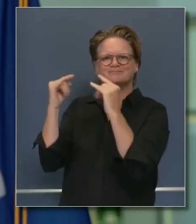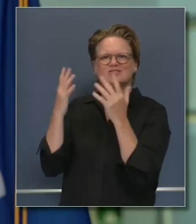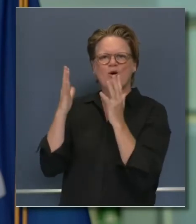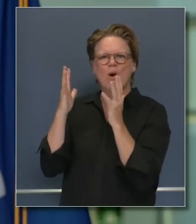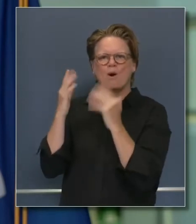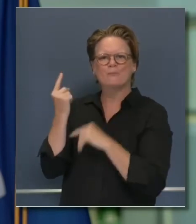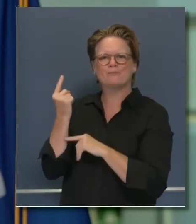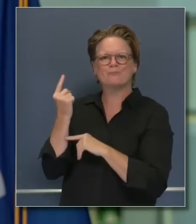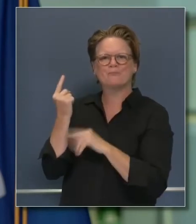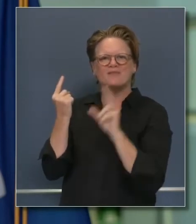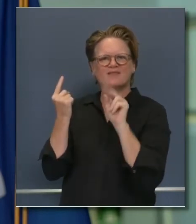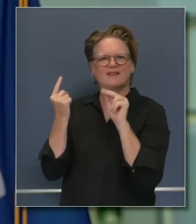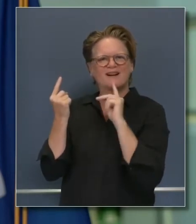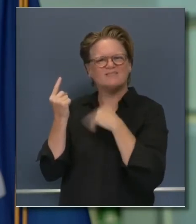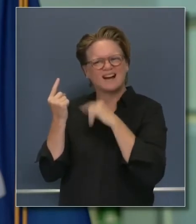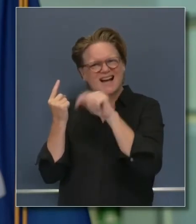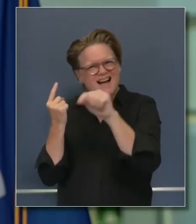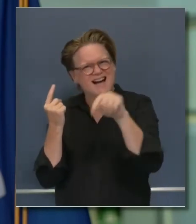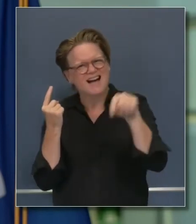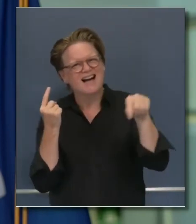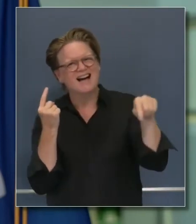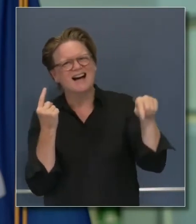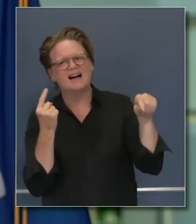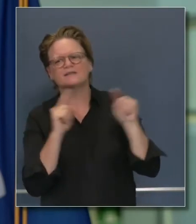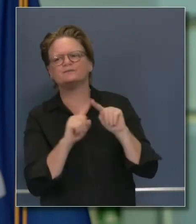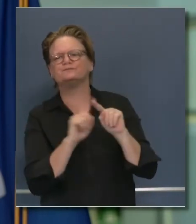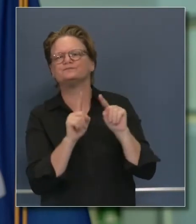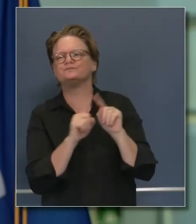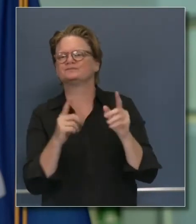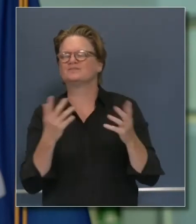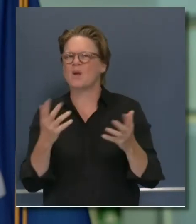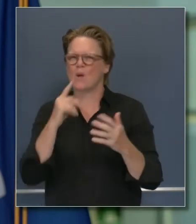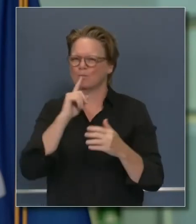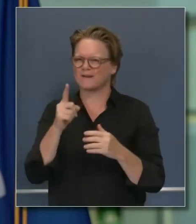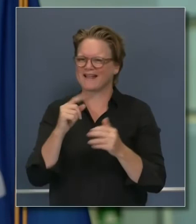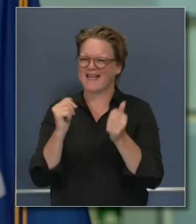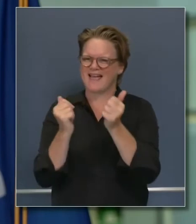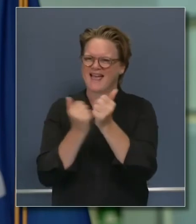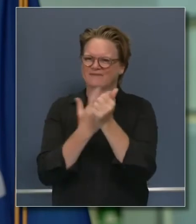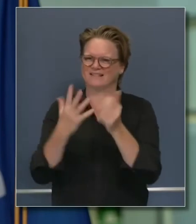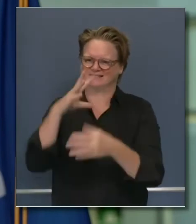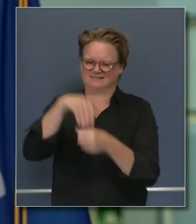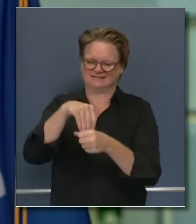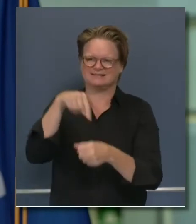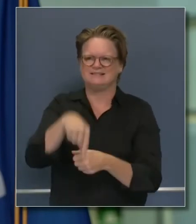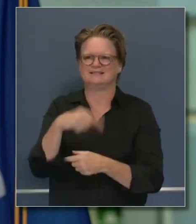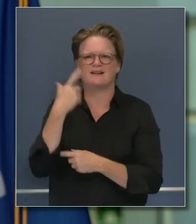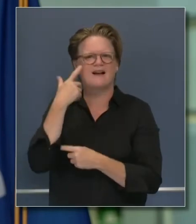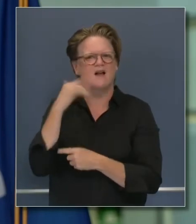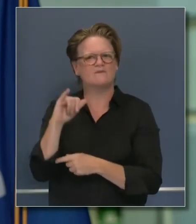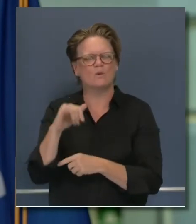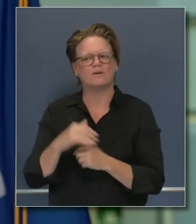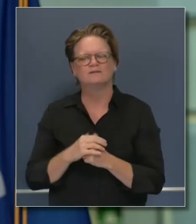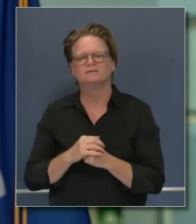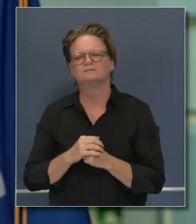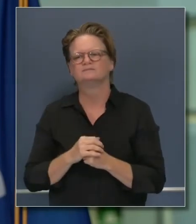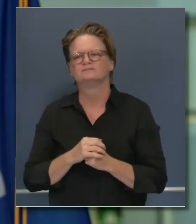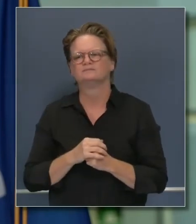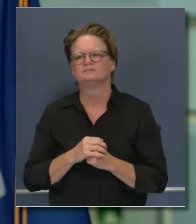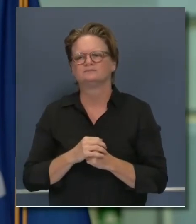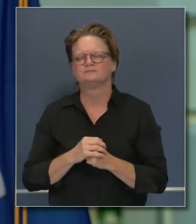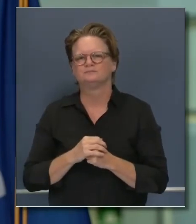deliver our own testing. This creates a degree of testing and dependence that we haven't enjoyed until now. And then, of course, the cost piece,